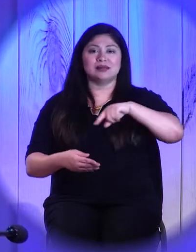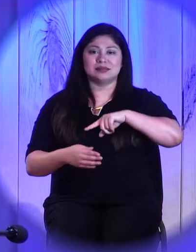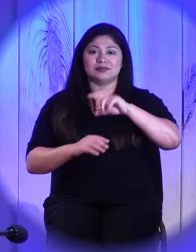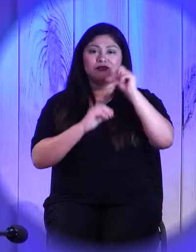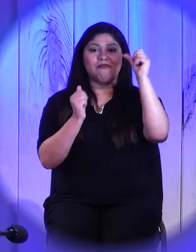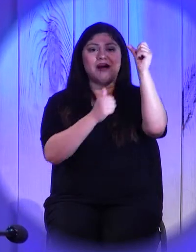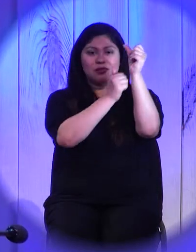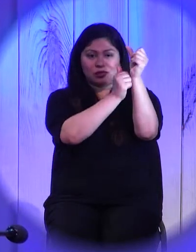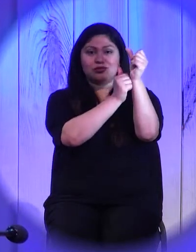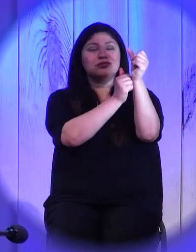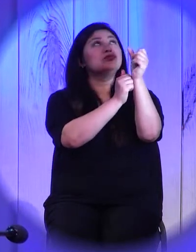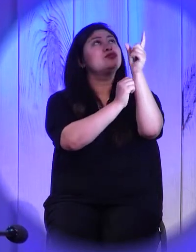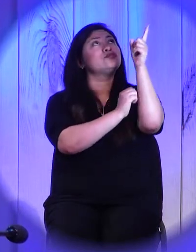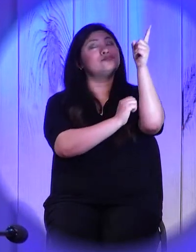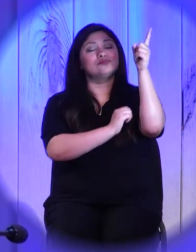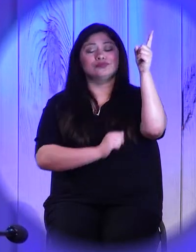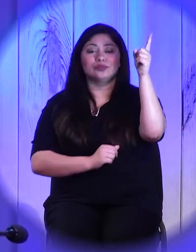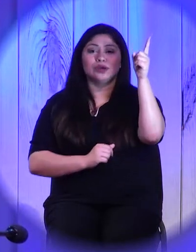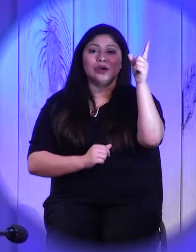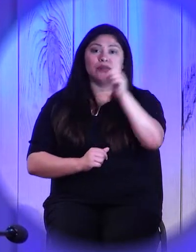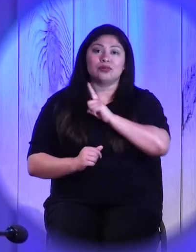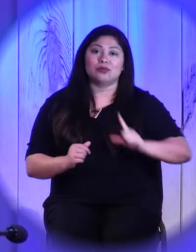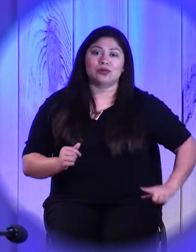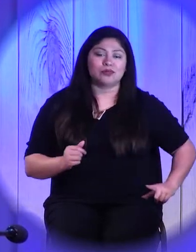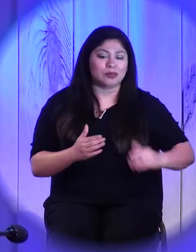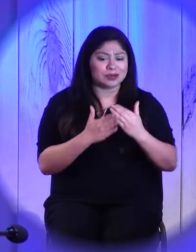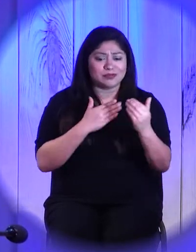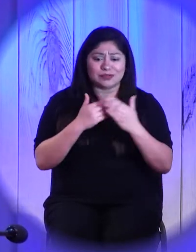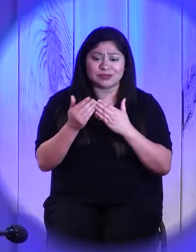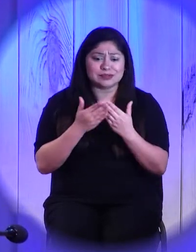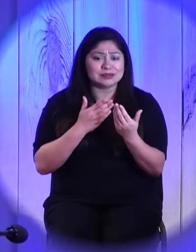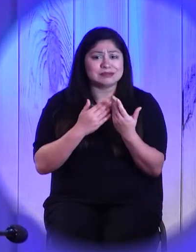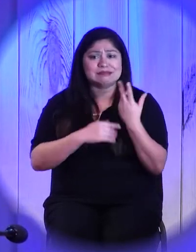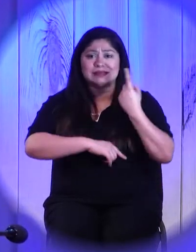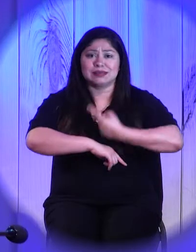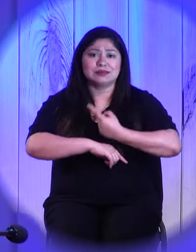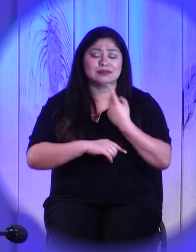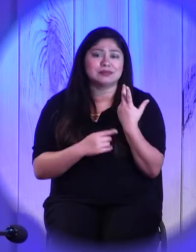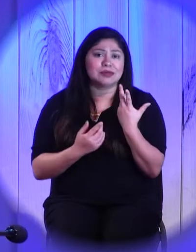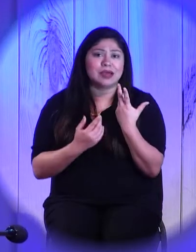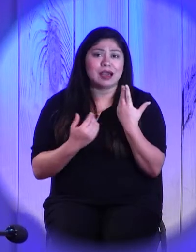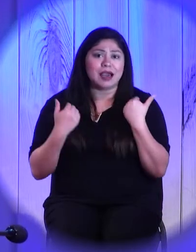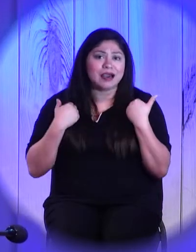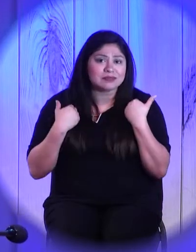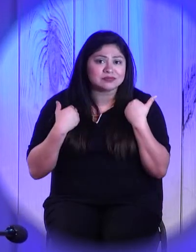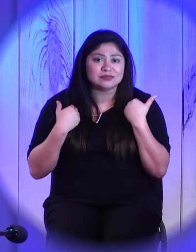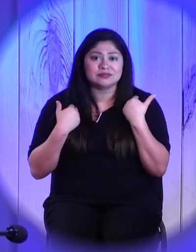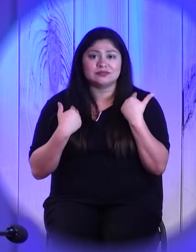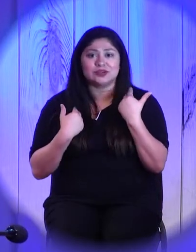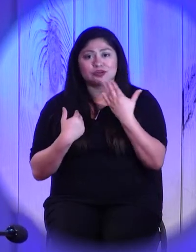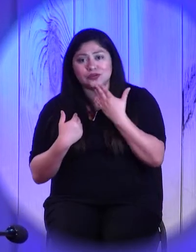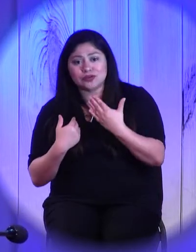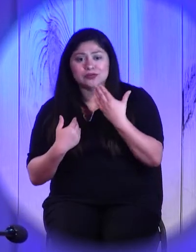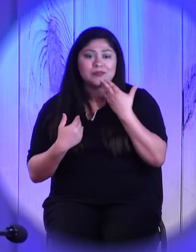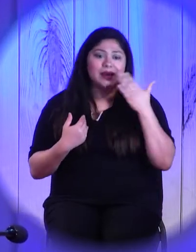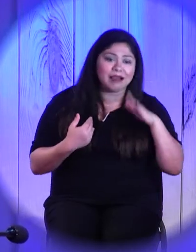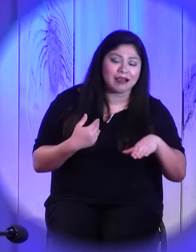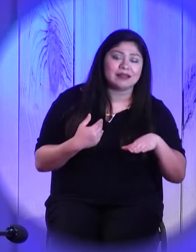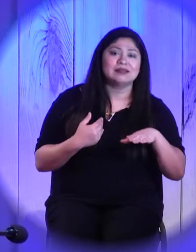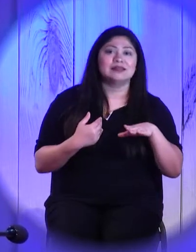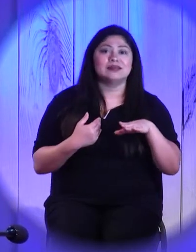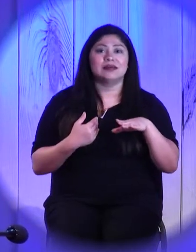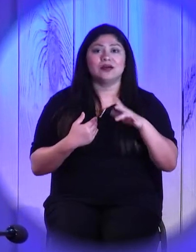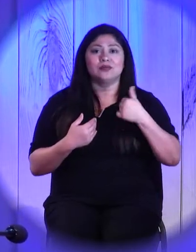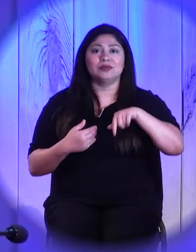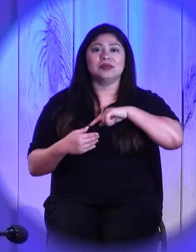follow you so that, Lord, whatever day we find ourselves in, we can be agents of your mercy and love in this world.